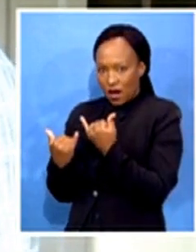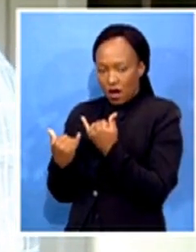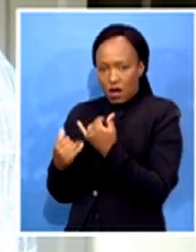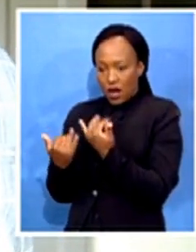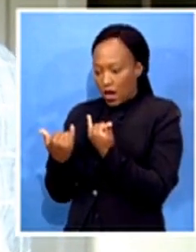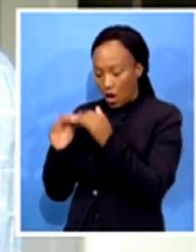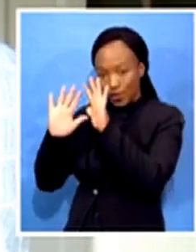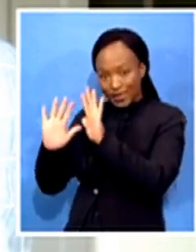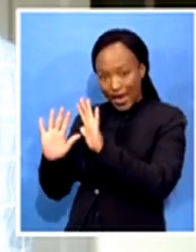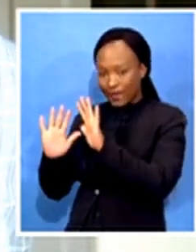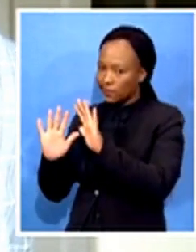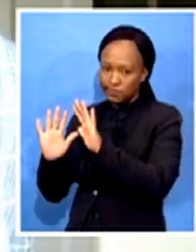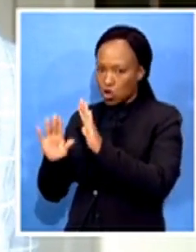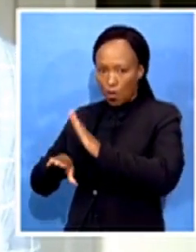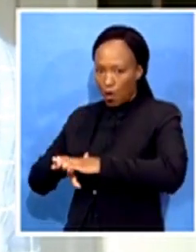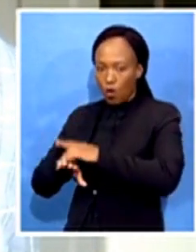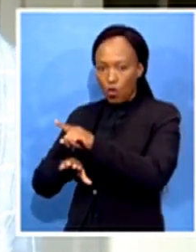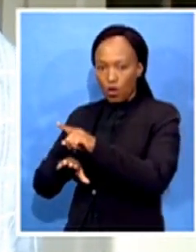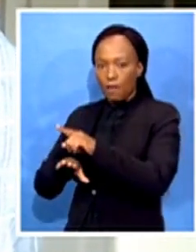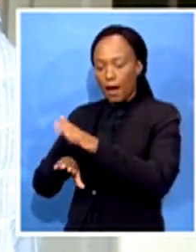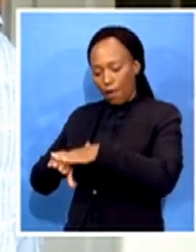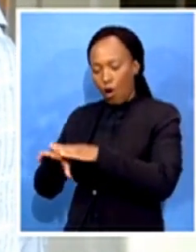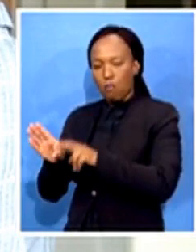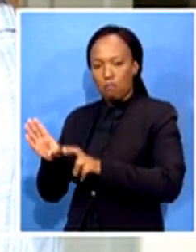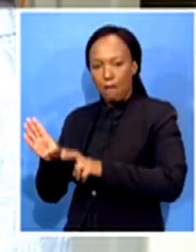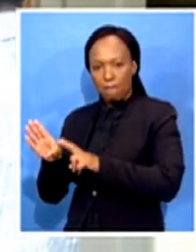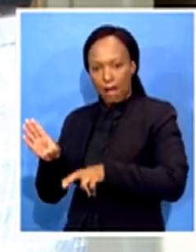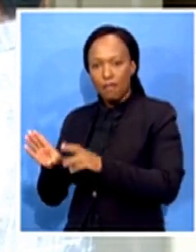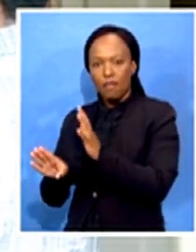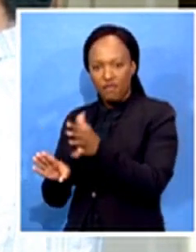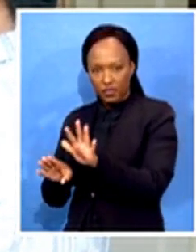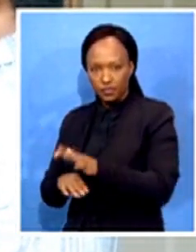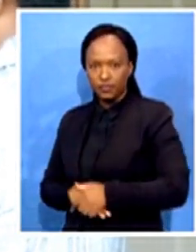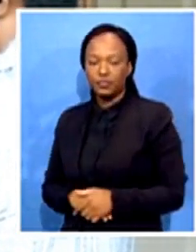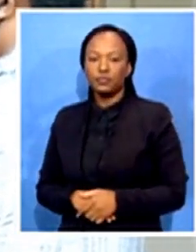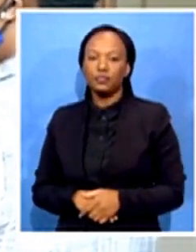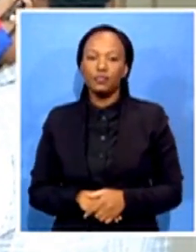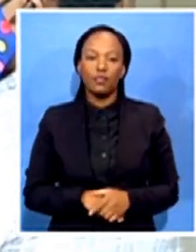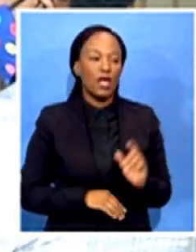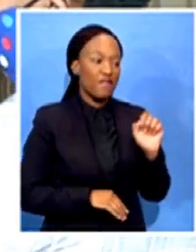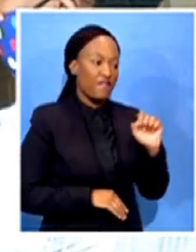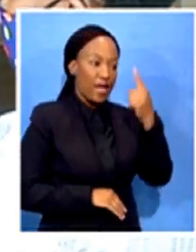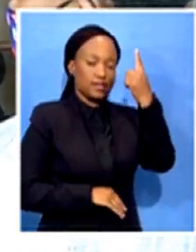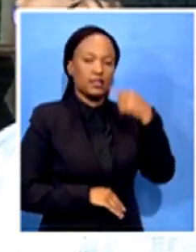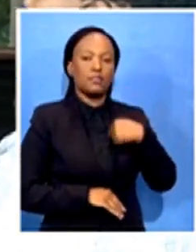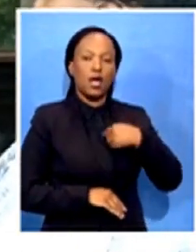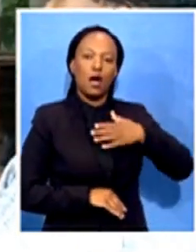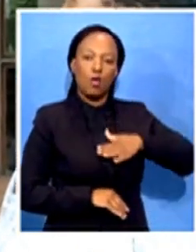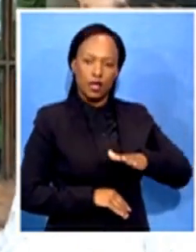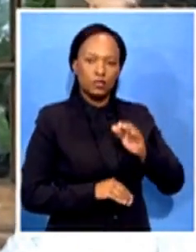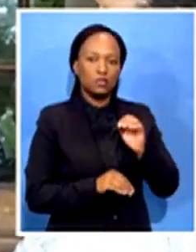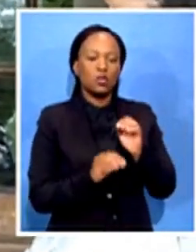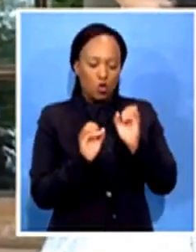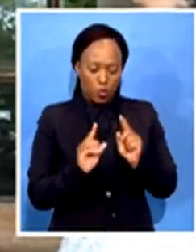withdrawn. Firstly, I think let me take this opportunity to really, on behalf of the department, express